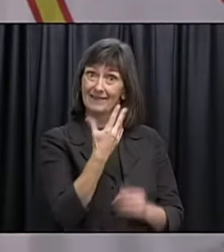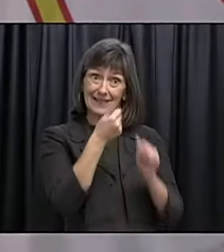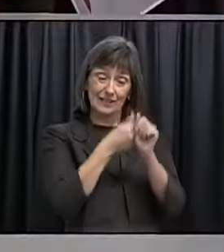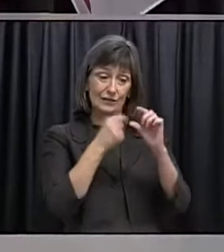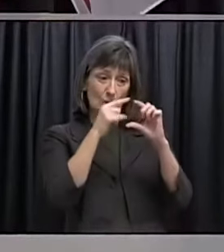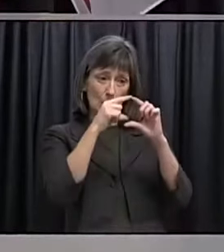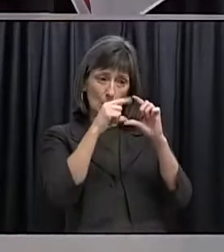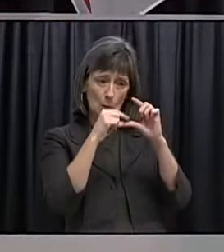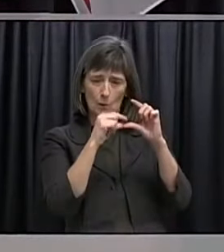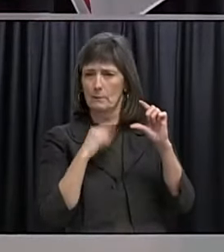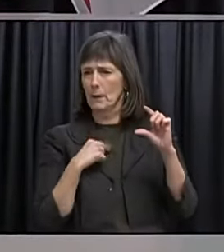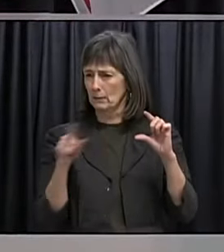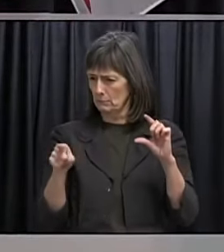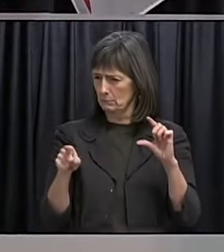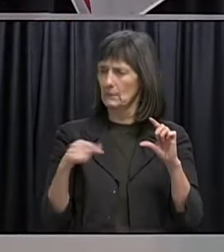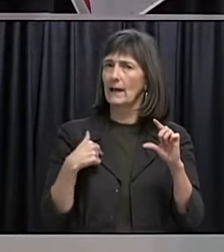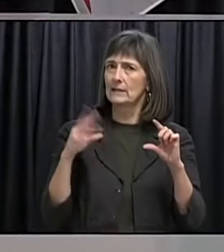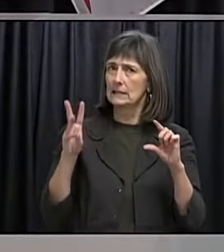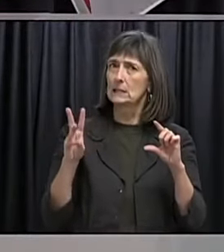Okay. Thanks.